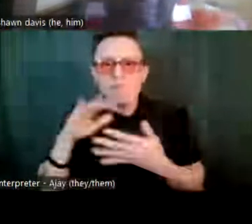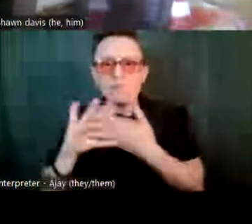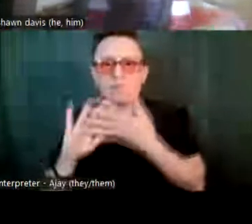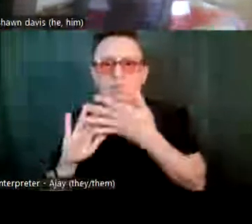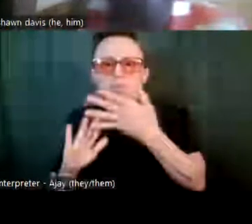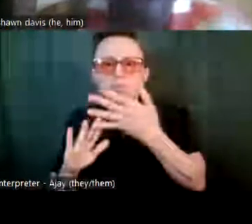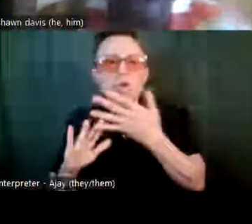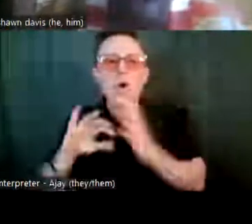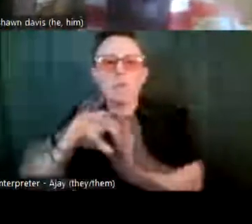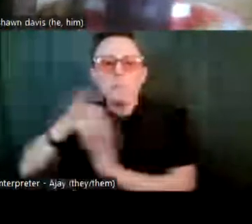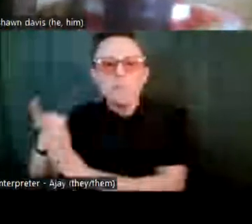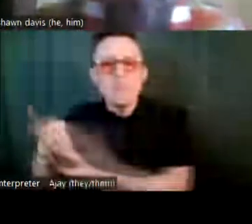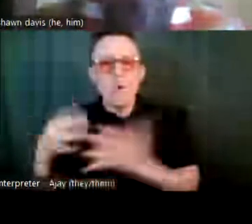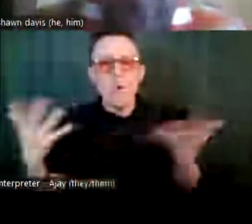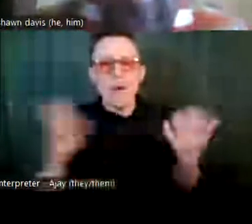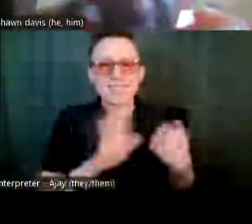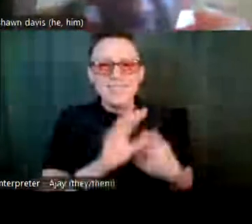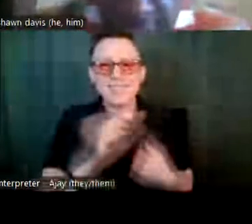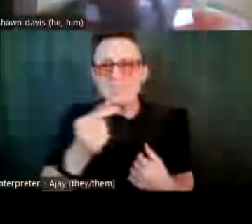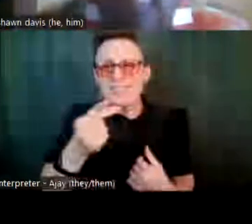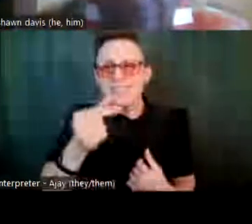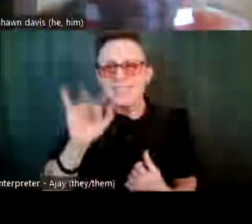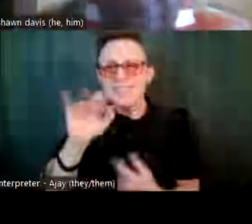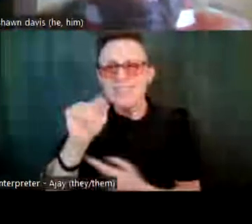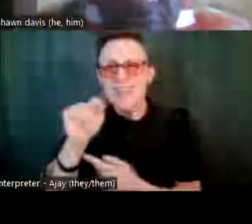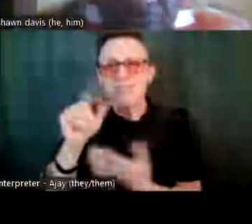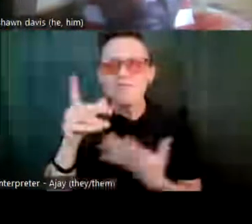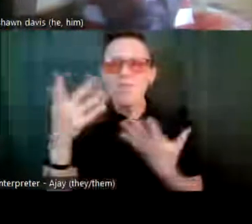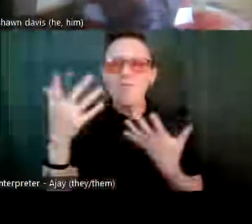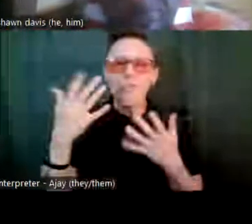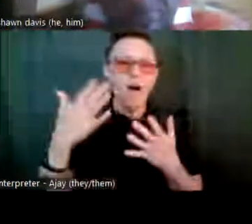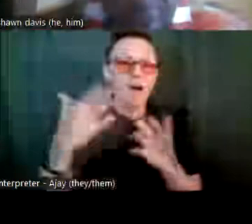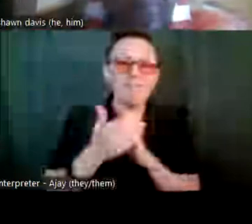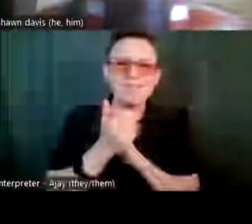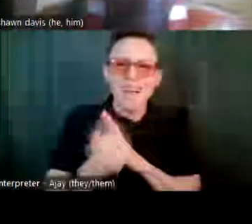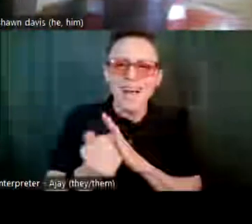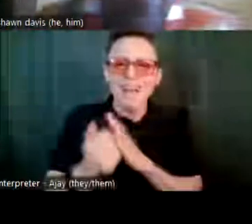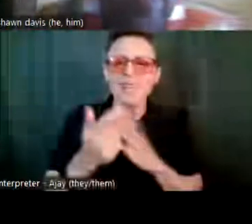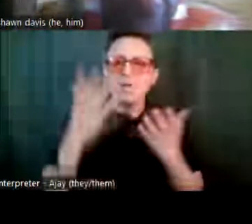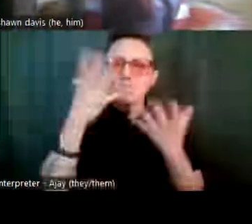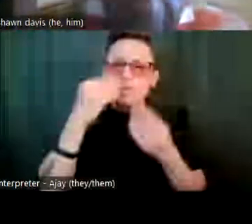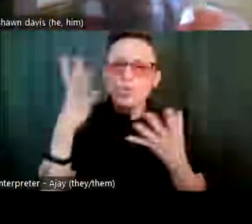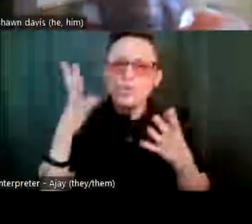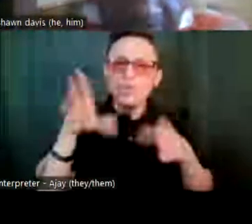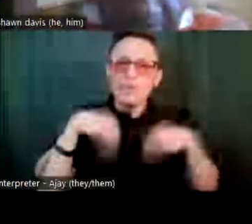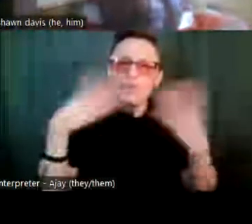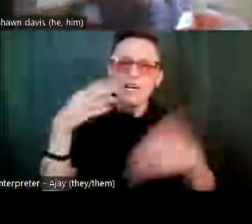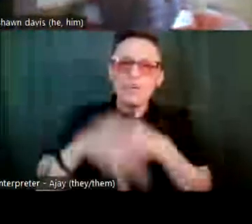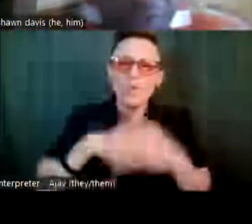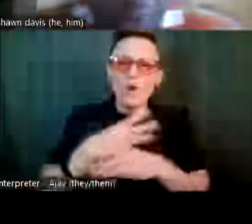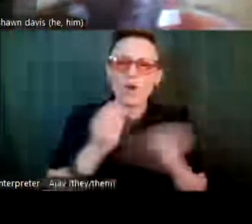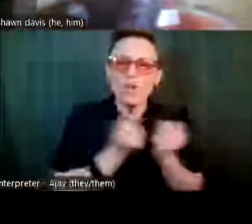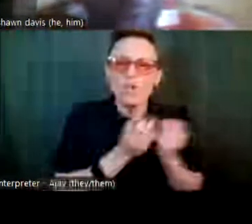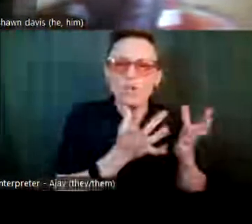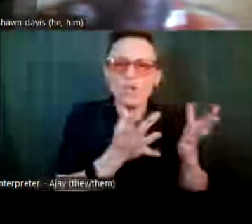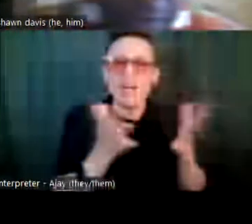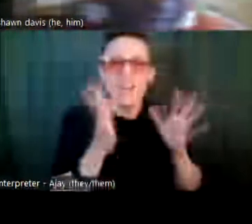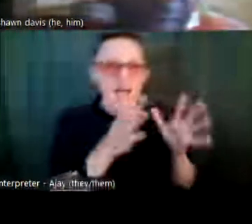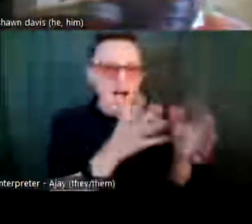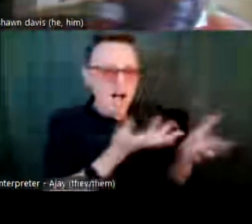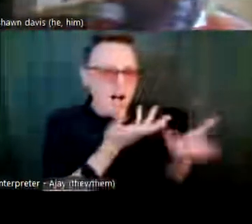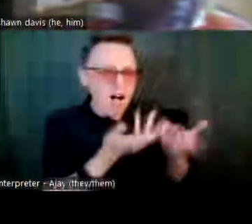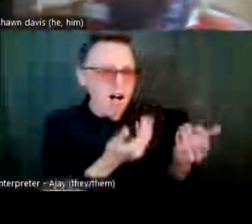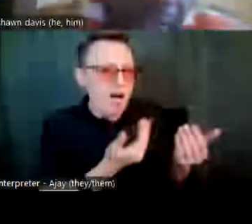gifts, learning about all of the beauty that he bring into the world. And so in with my advocacy, I usually try to work on